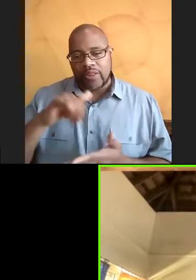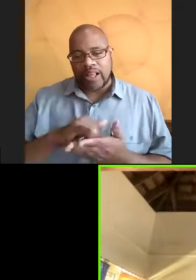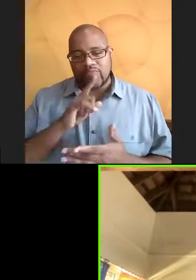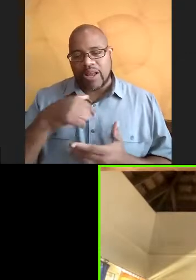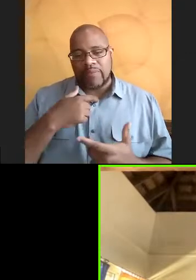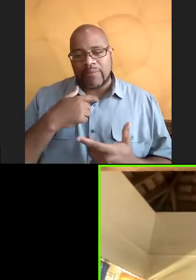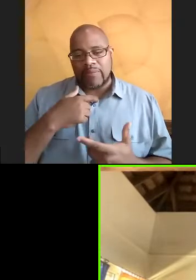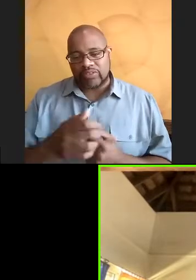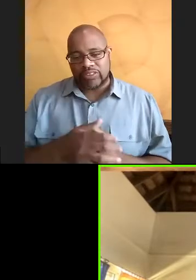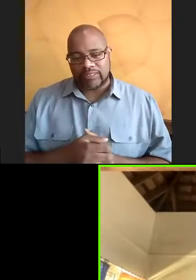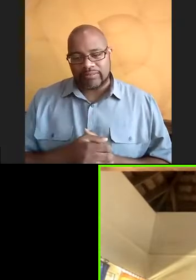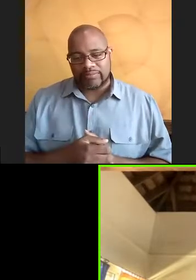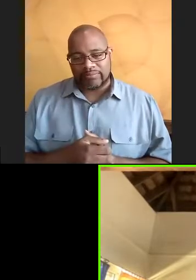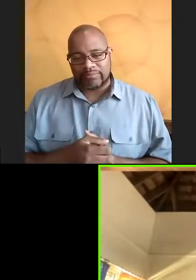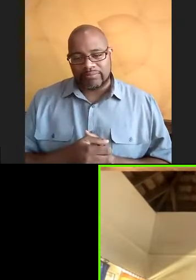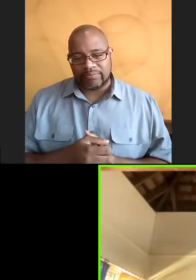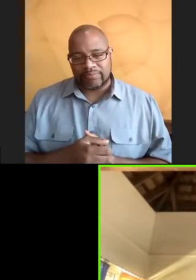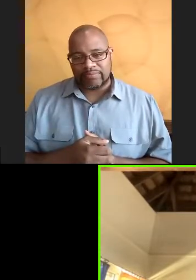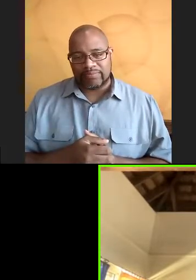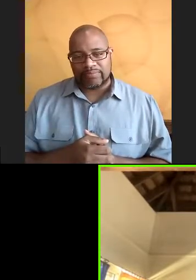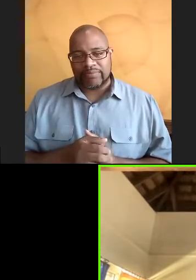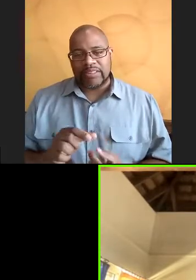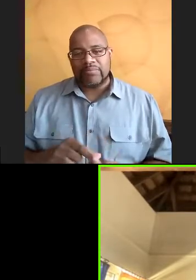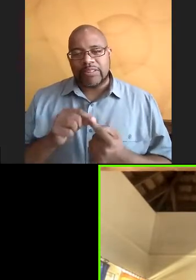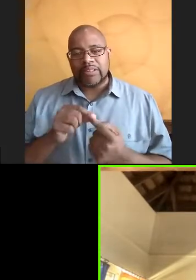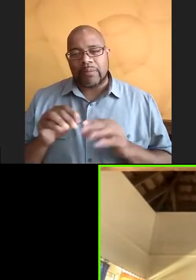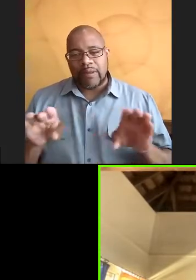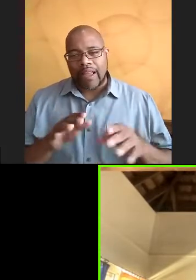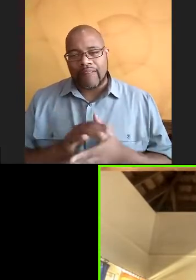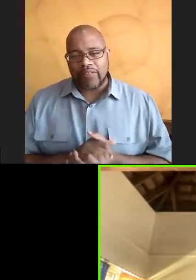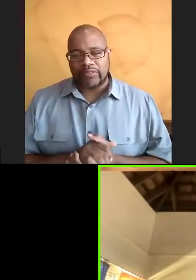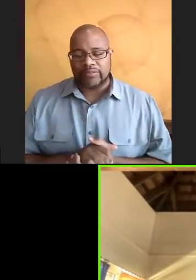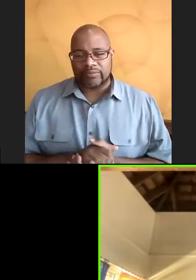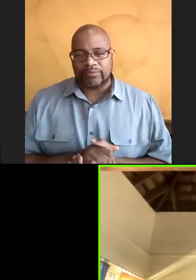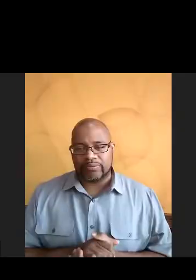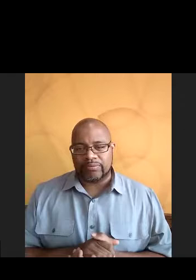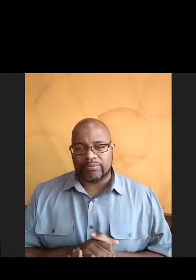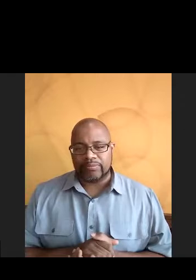interested in, especially behavior, communication, A and B.